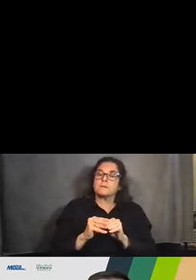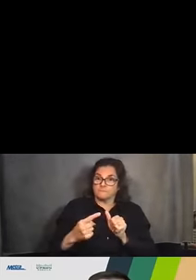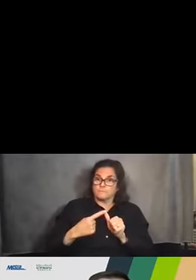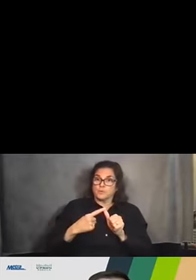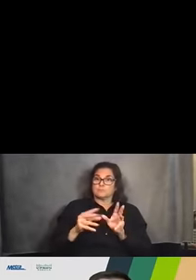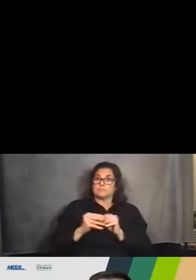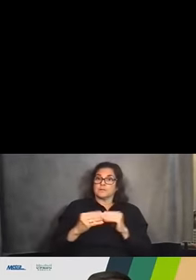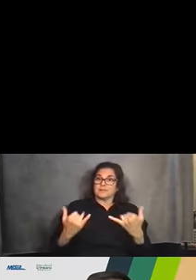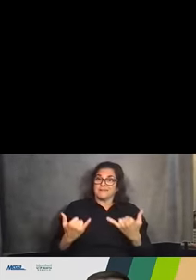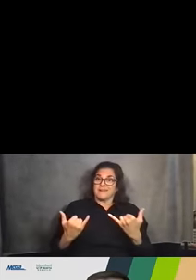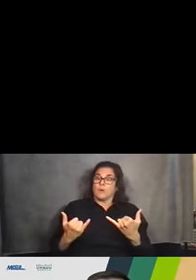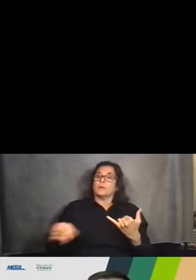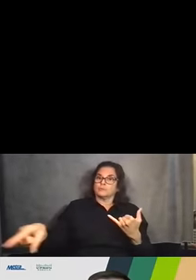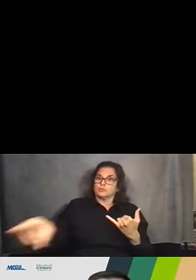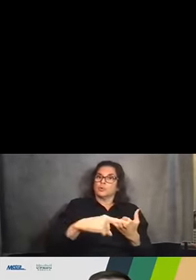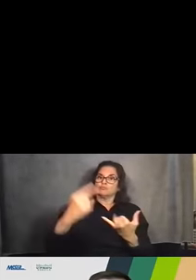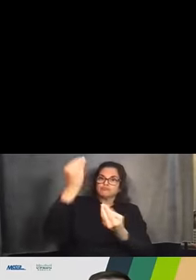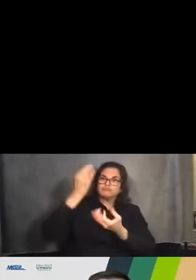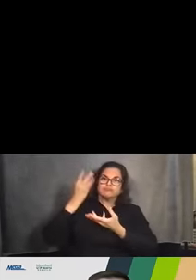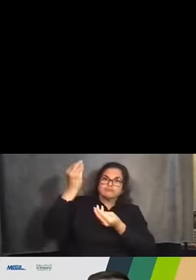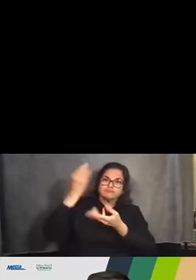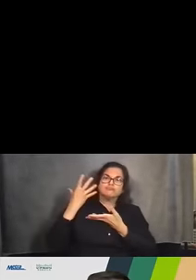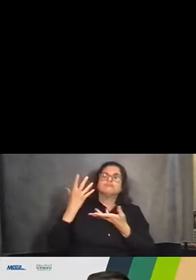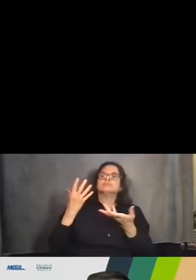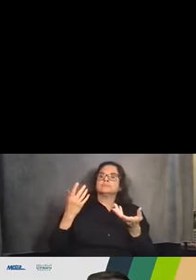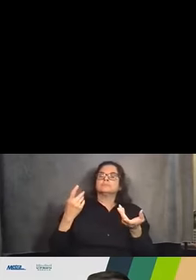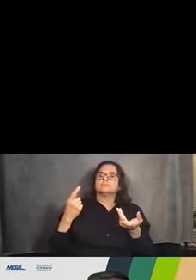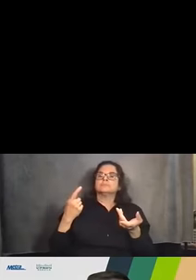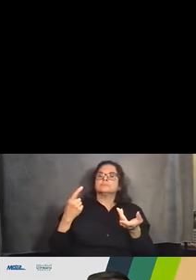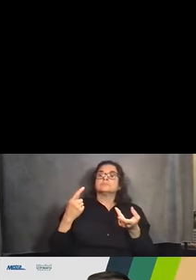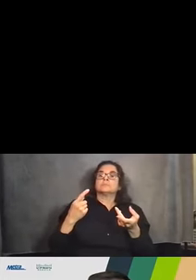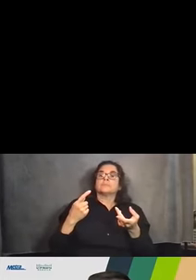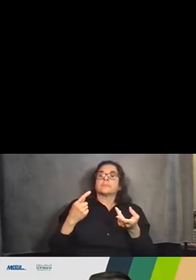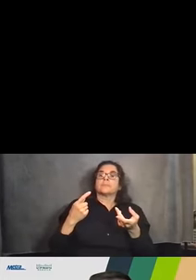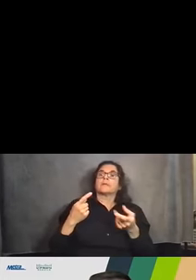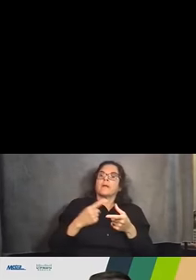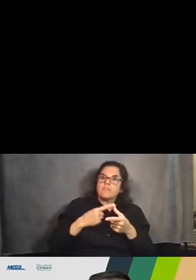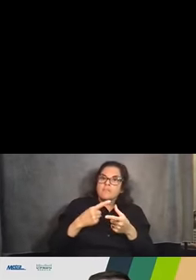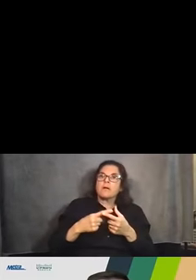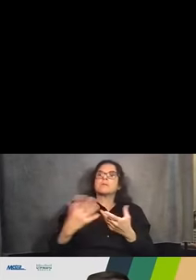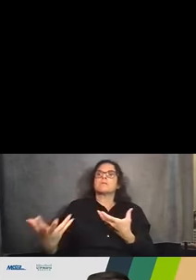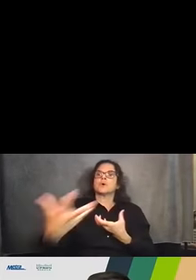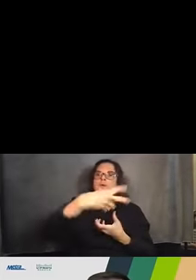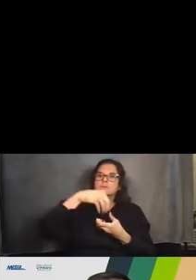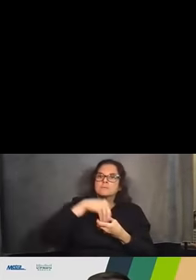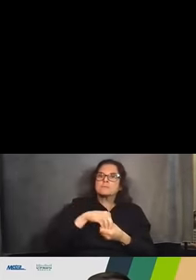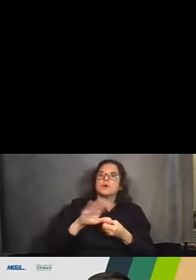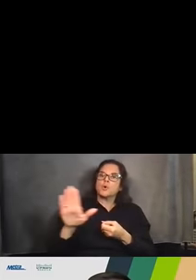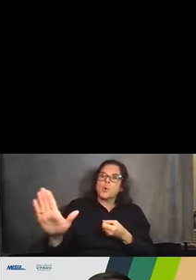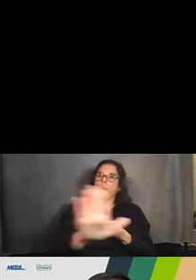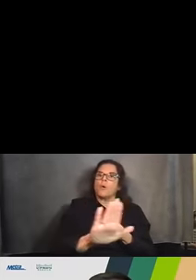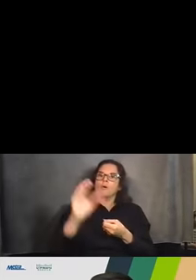get your feedback to let you know about the project, so that that environmental review process can incorporate, you know, feedback that we've heard today.